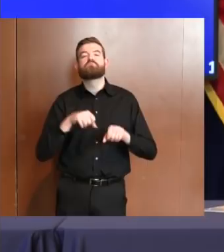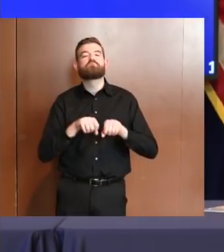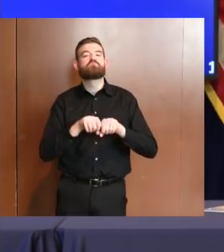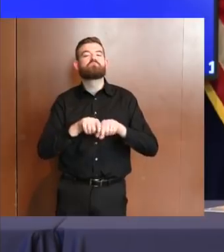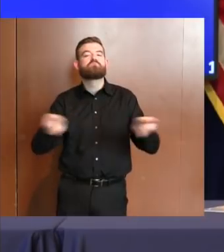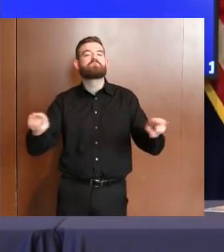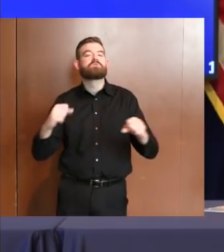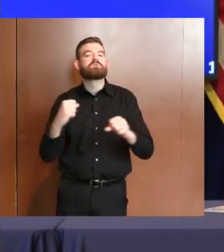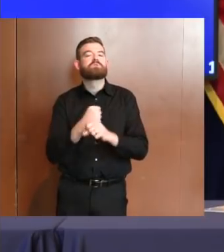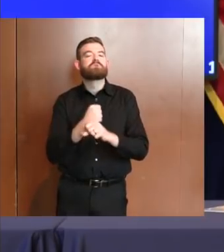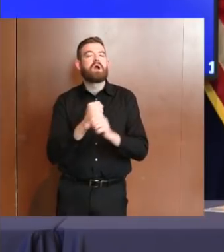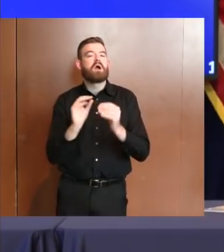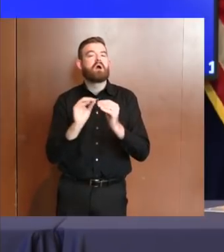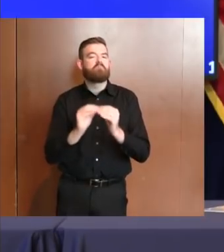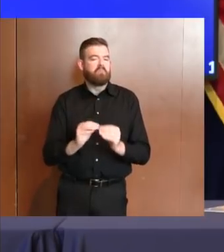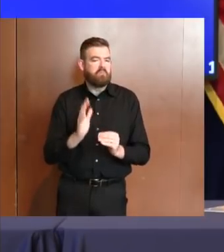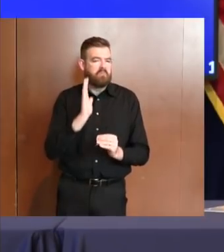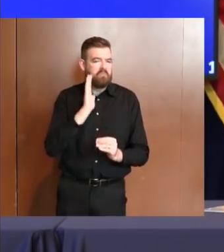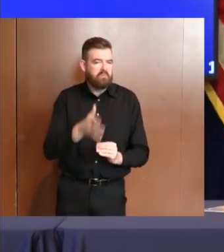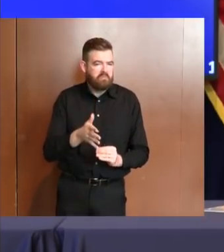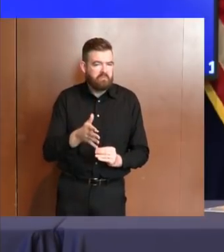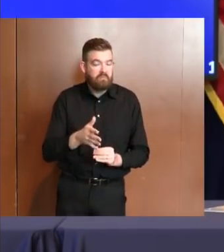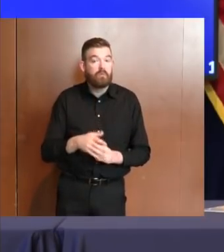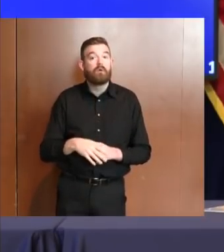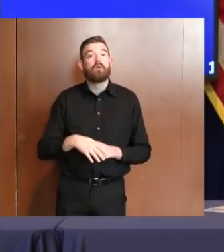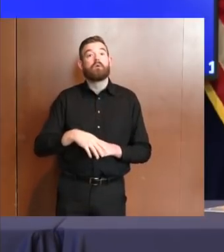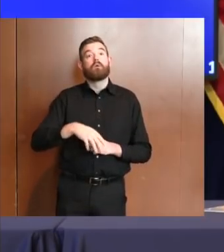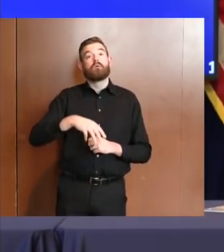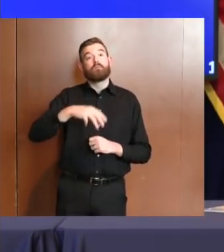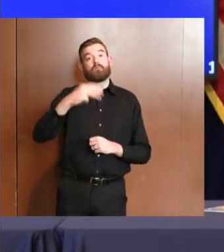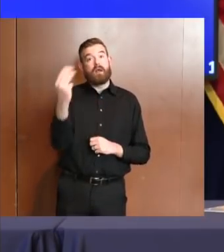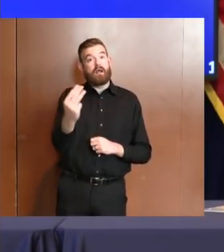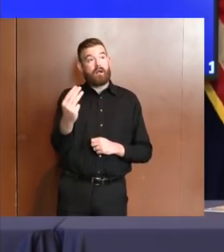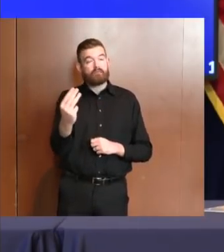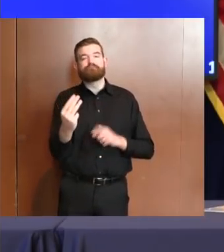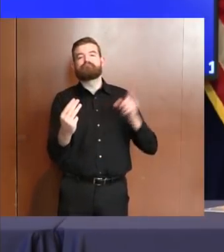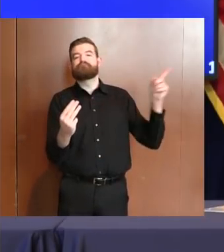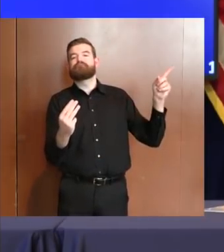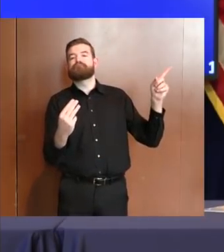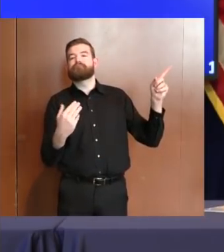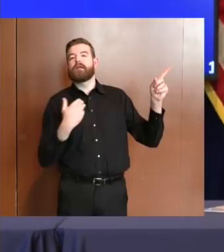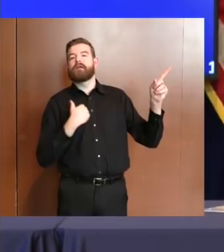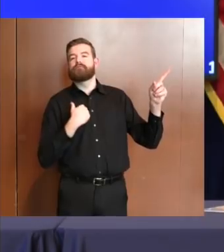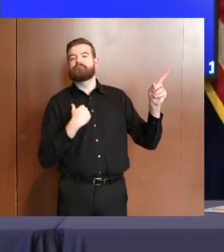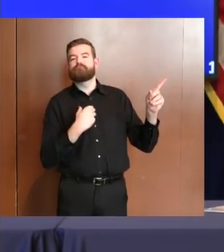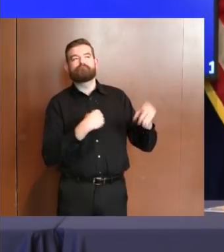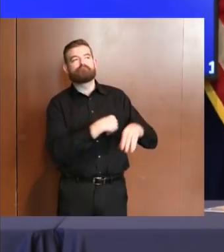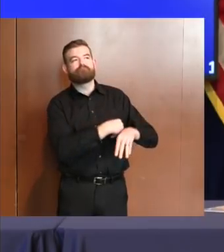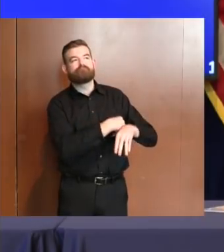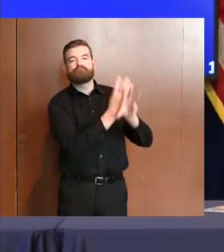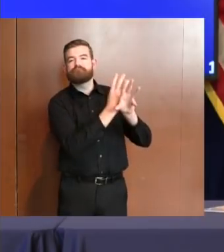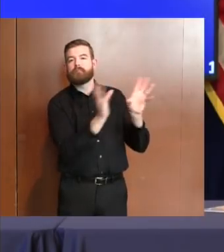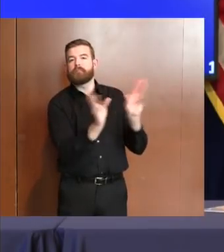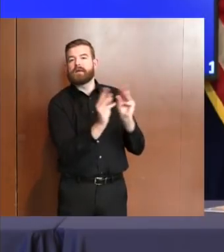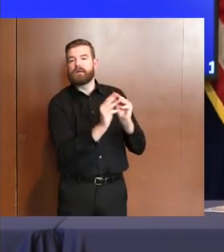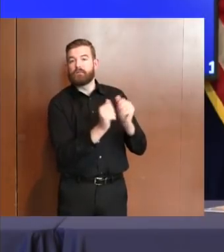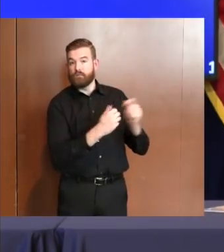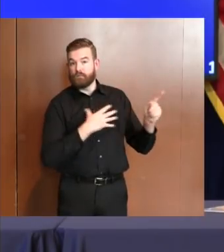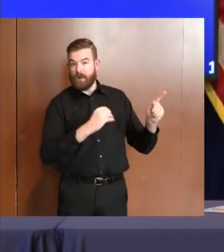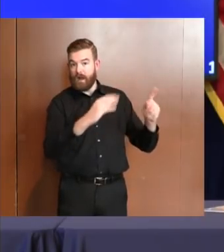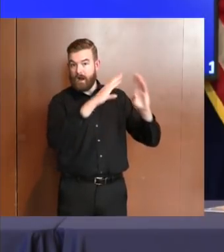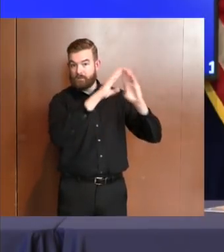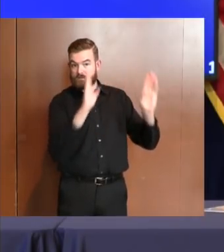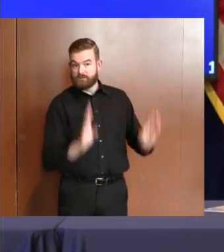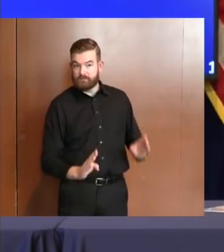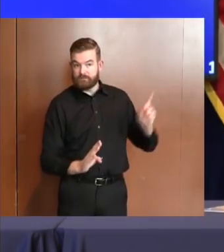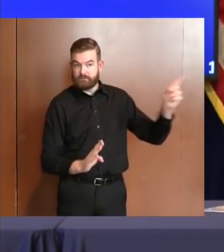White House VTC on Monday, we'll do the press conference at 2 o'clock instead of our usual 1 o'clock